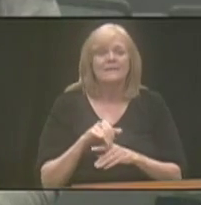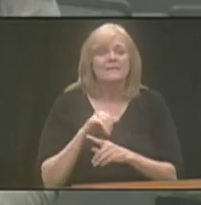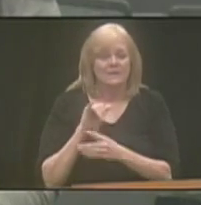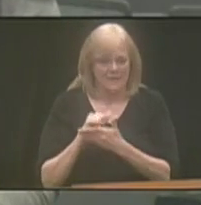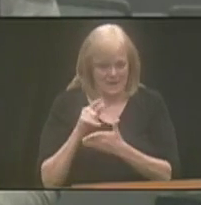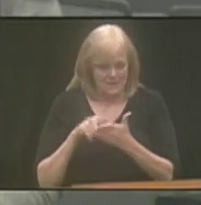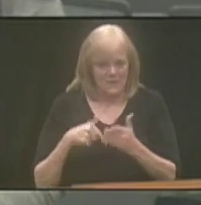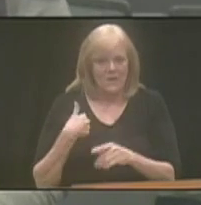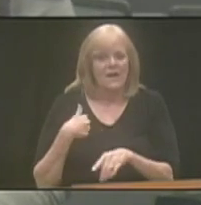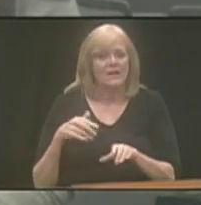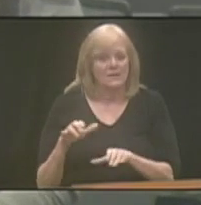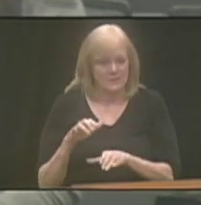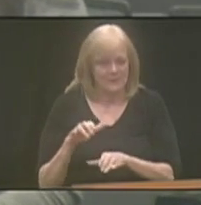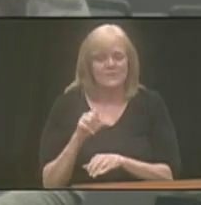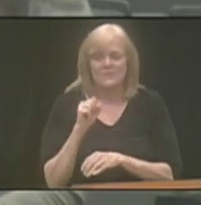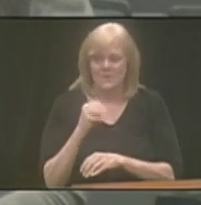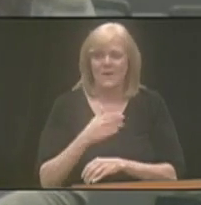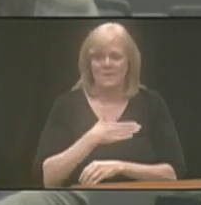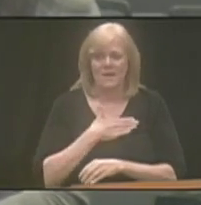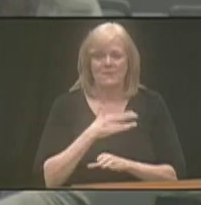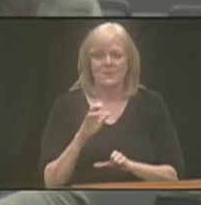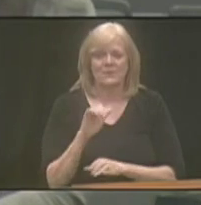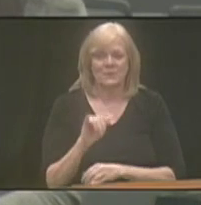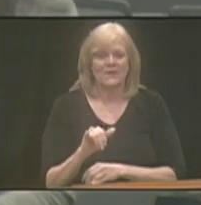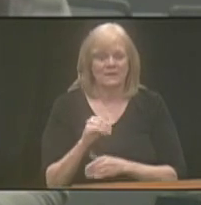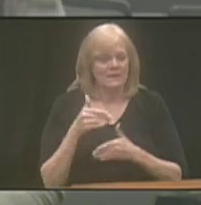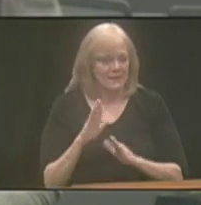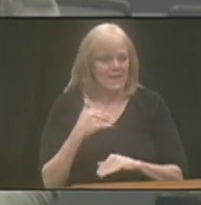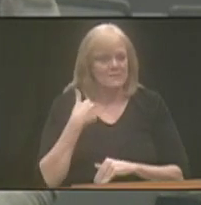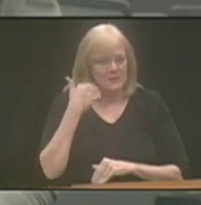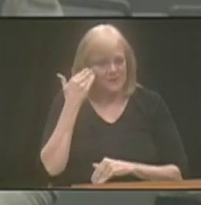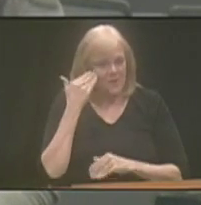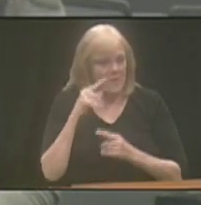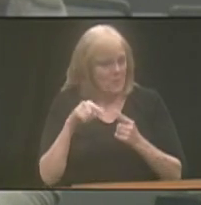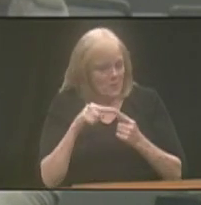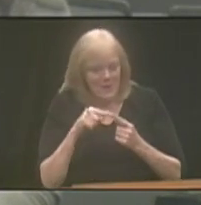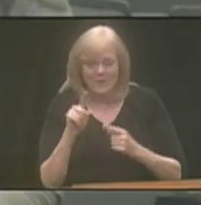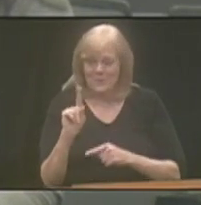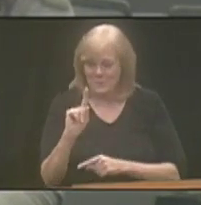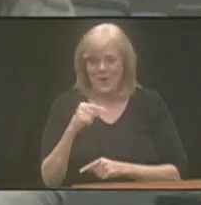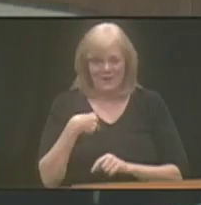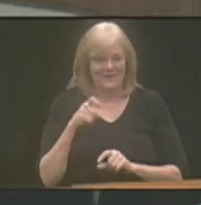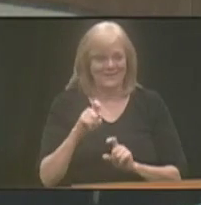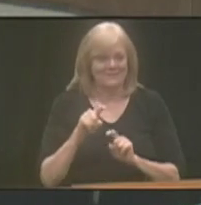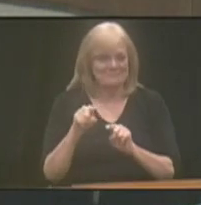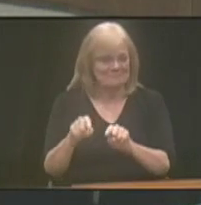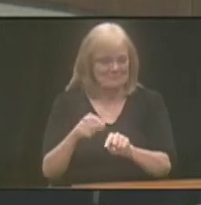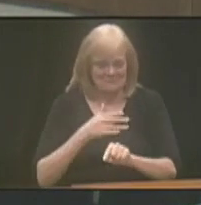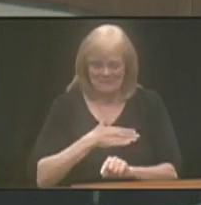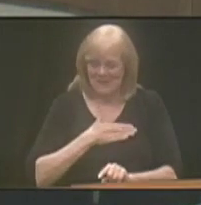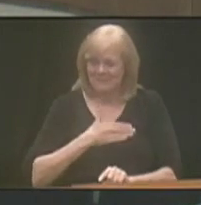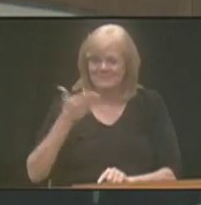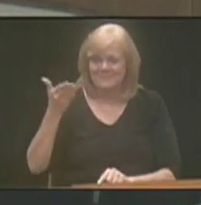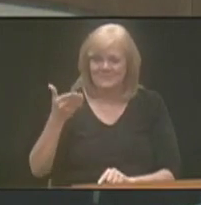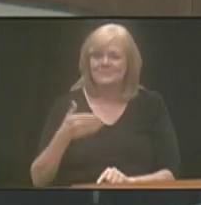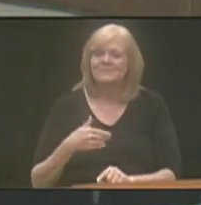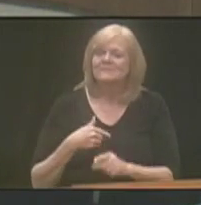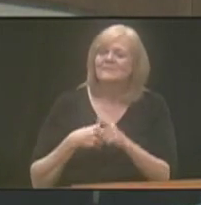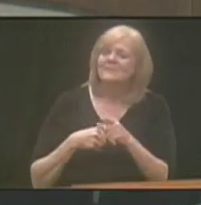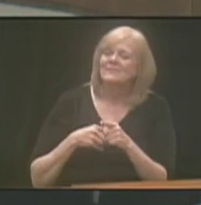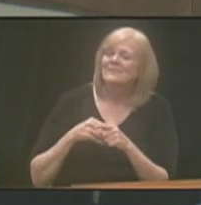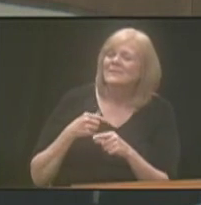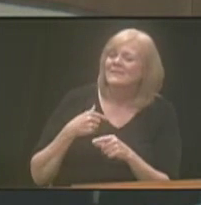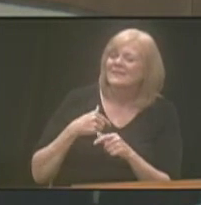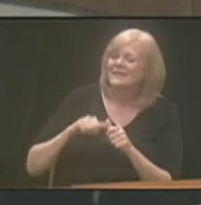that's what I do. So I'm happy to do it. So just let me know where and when I need to be there. Yeah, thank you. All right. really. Back up,